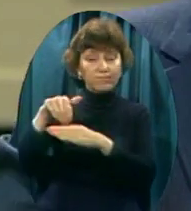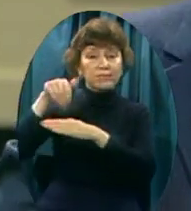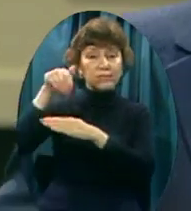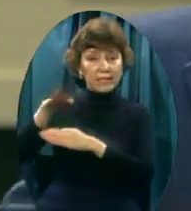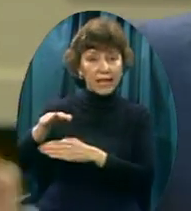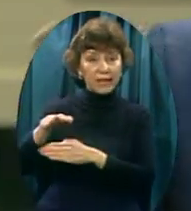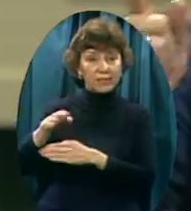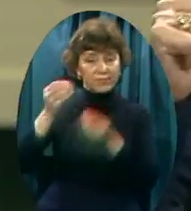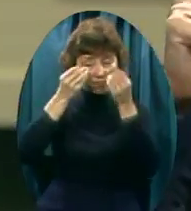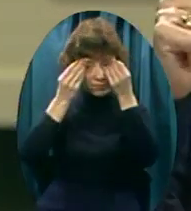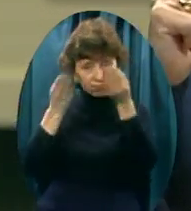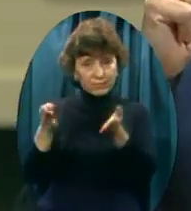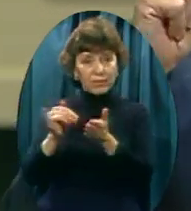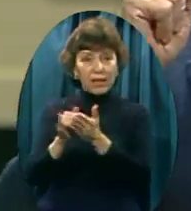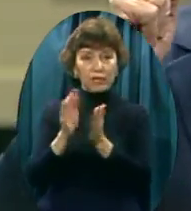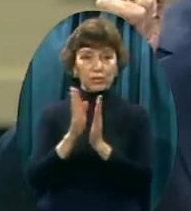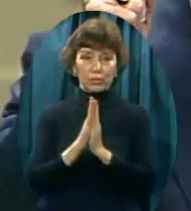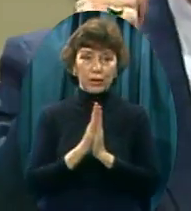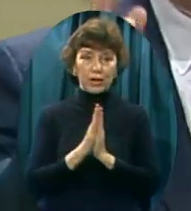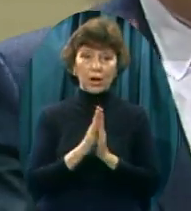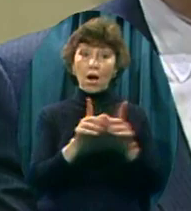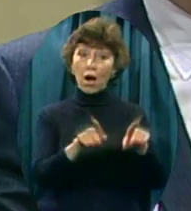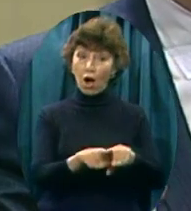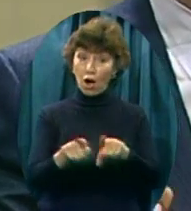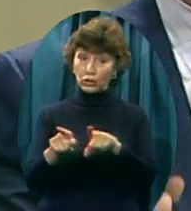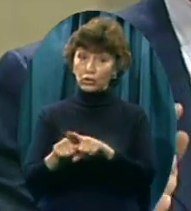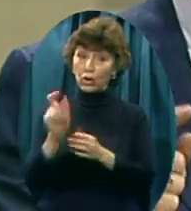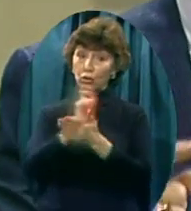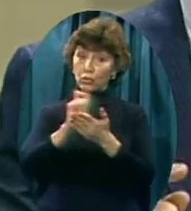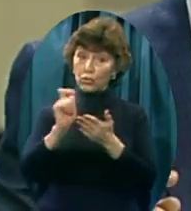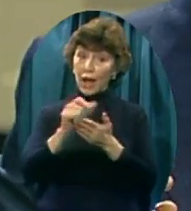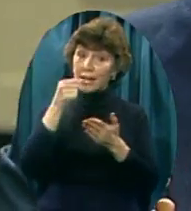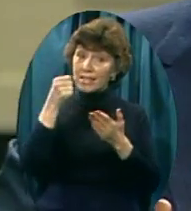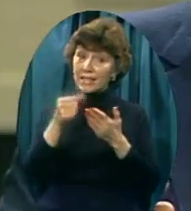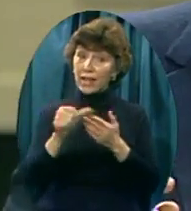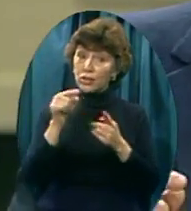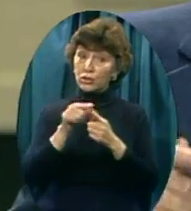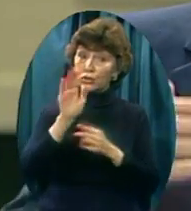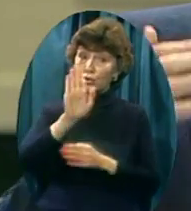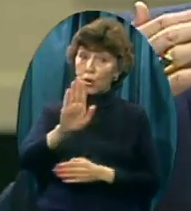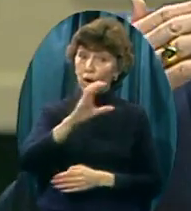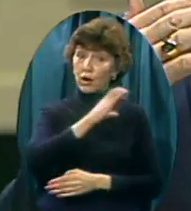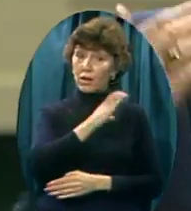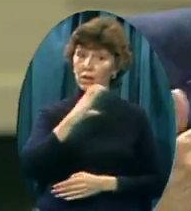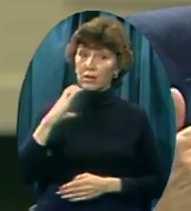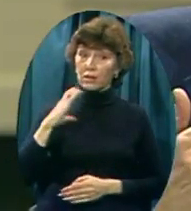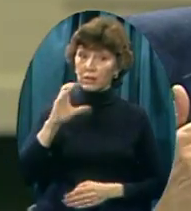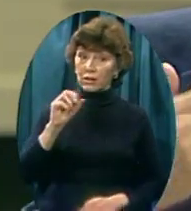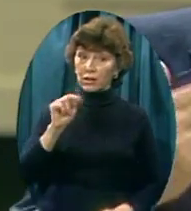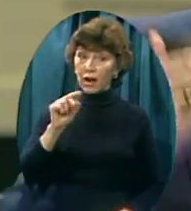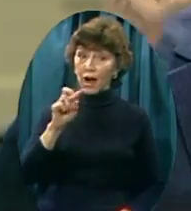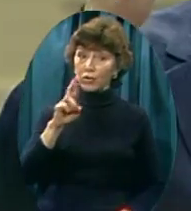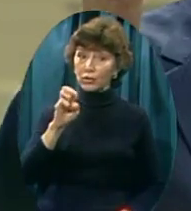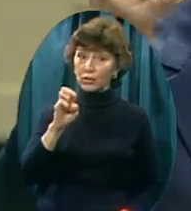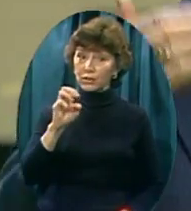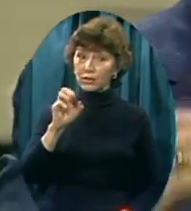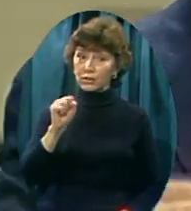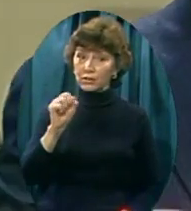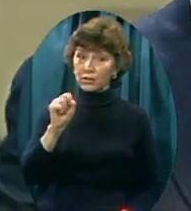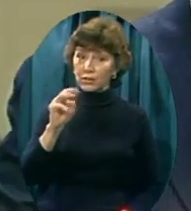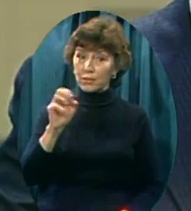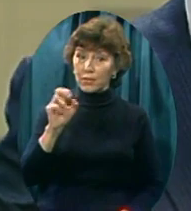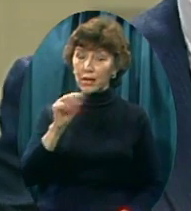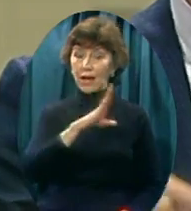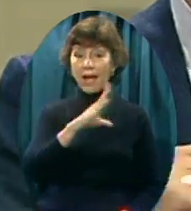And also write A letter To your congressman And your two senators And send a copy Of the letter You've sent to